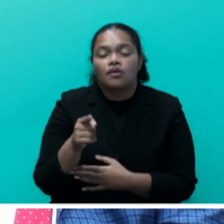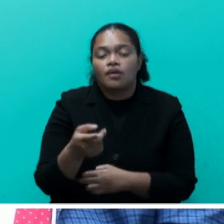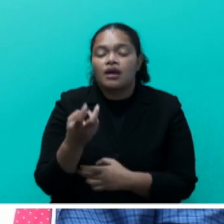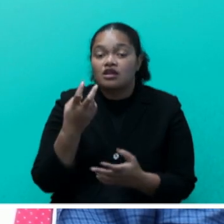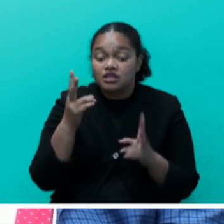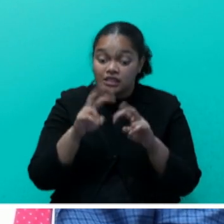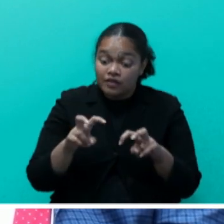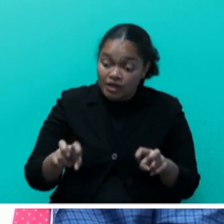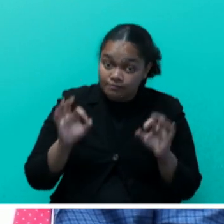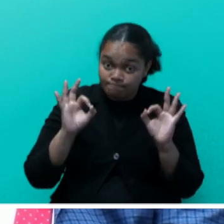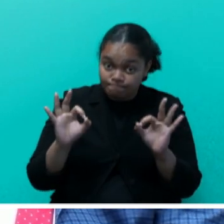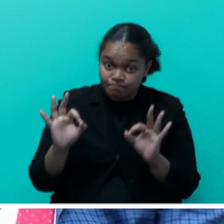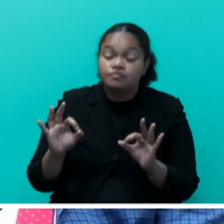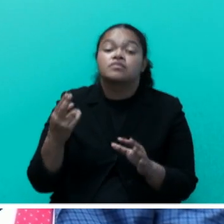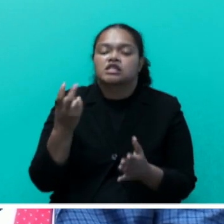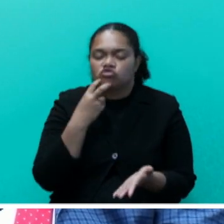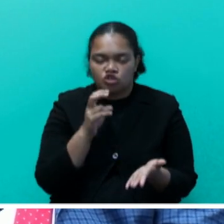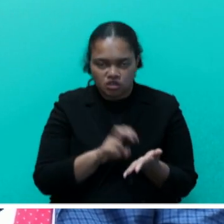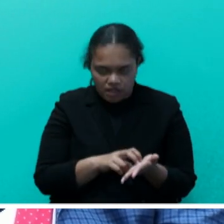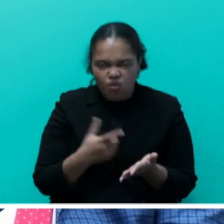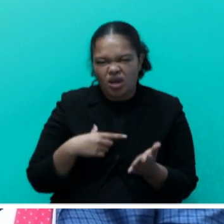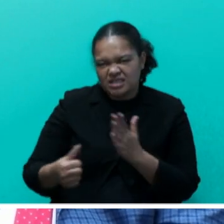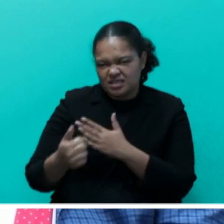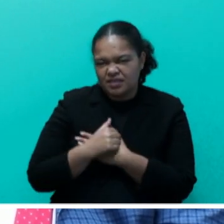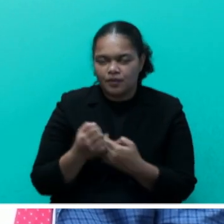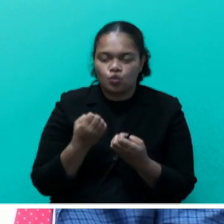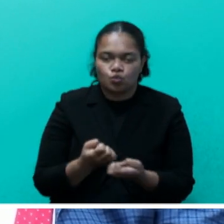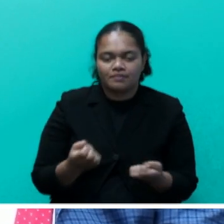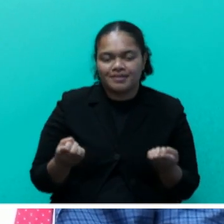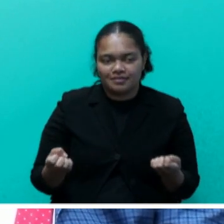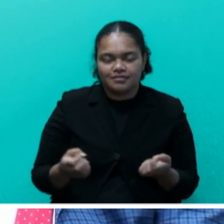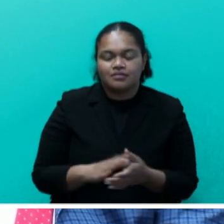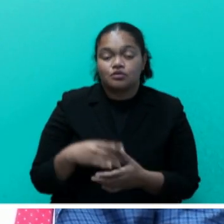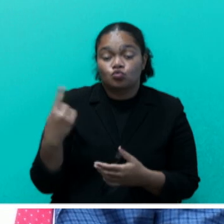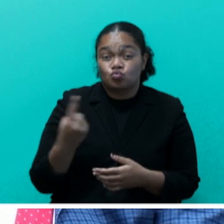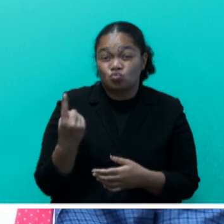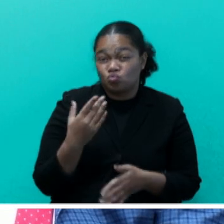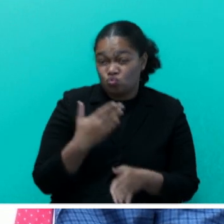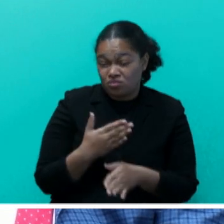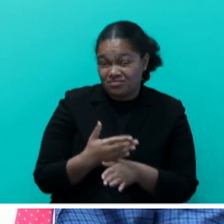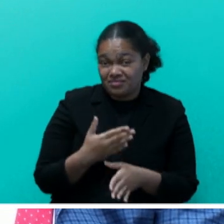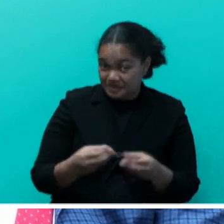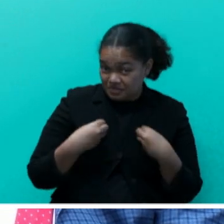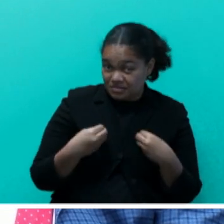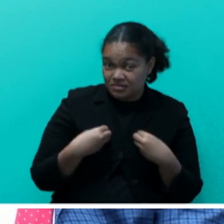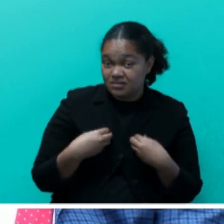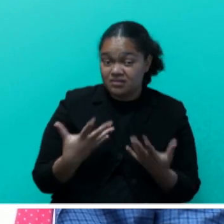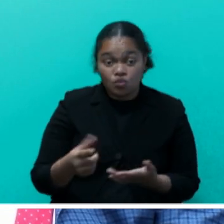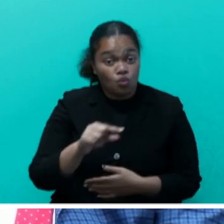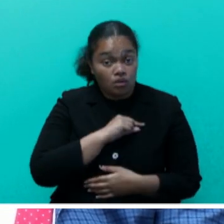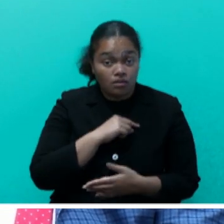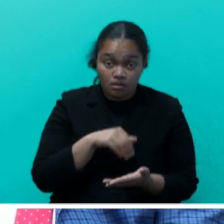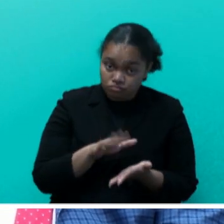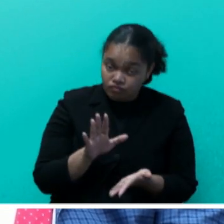and that they have the right safety equipment. And those who are operating it qualified, have the